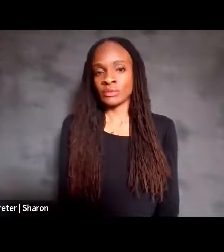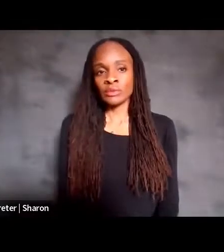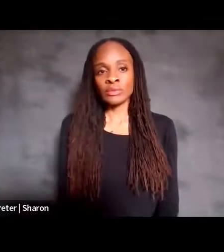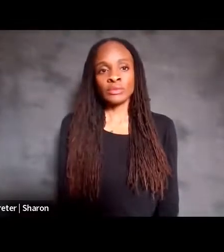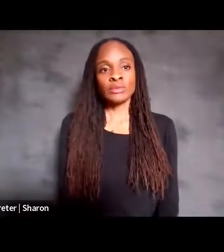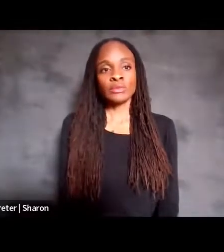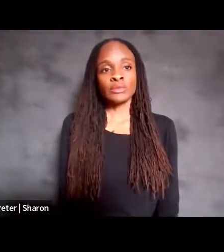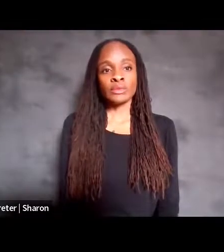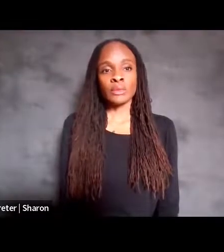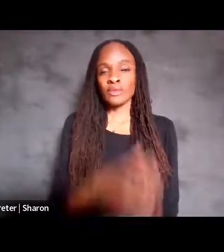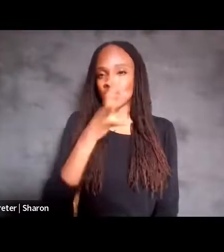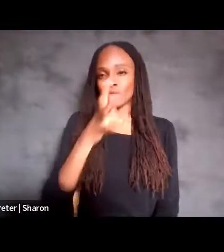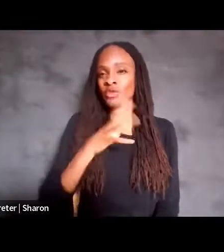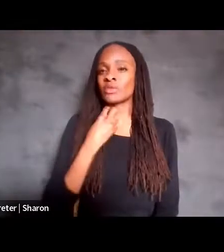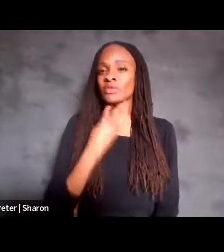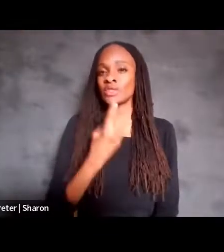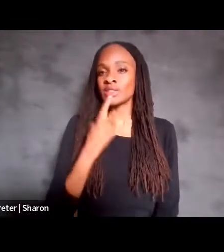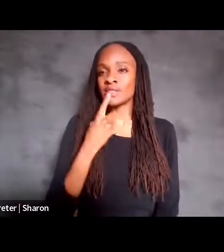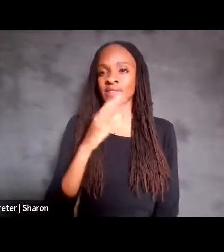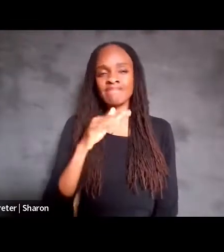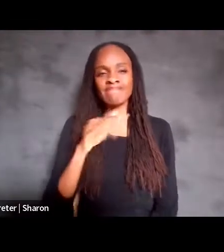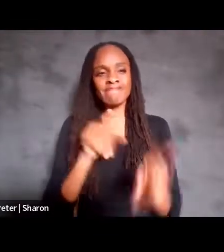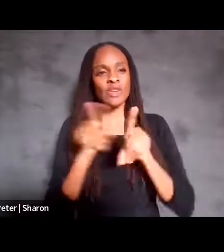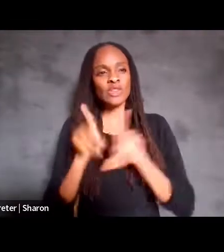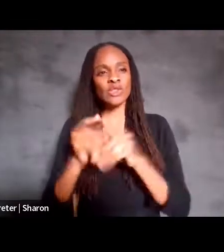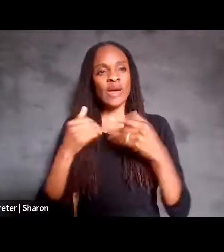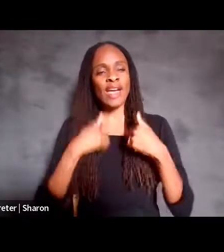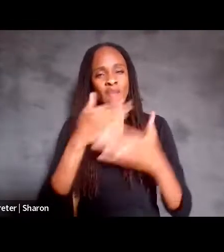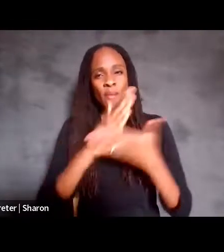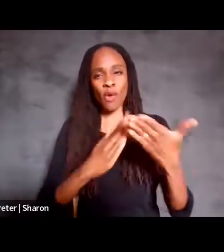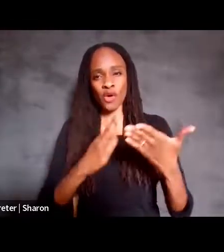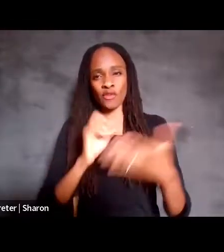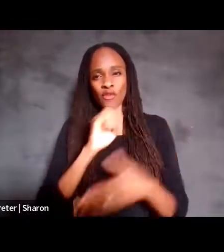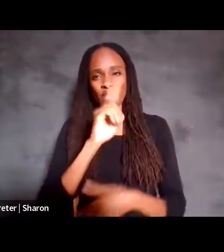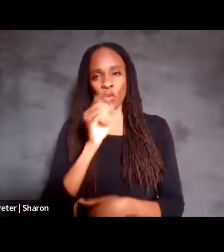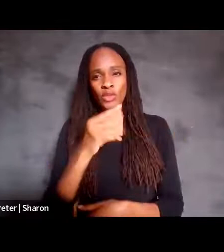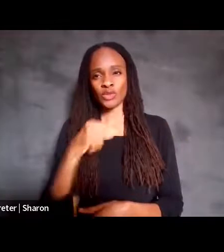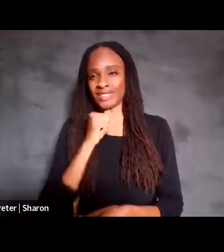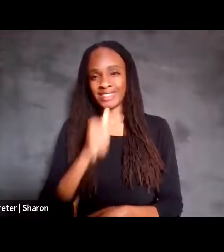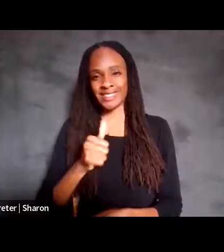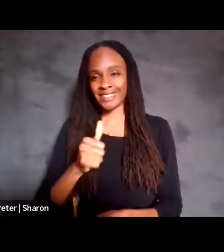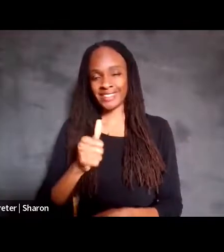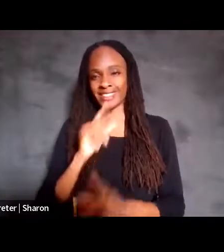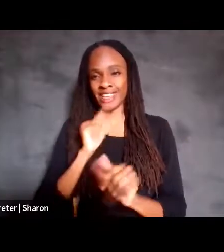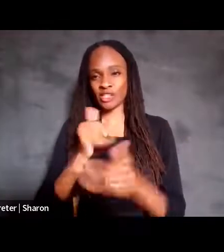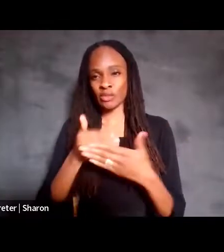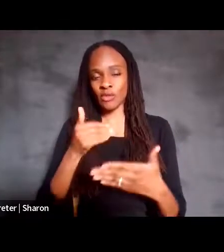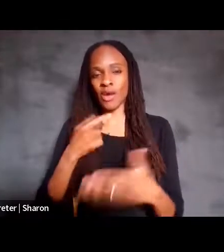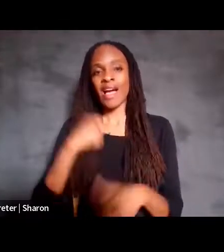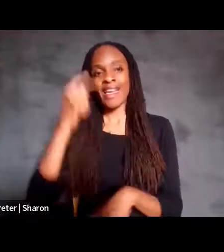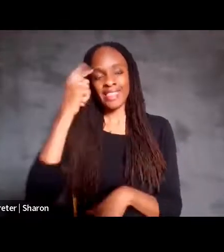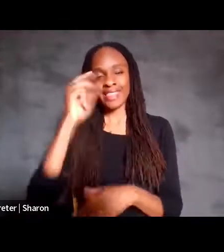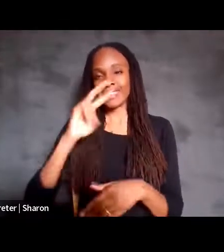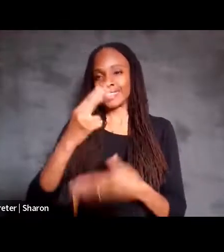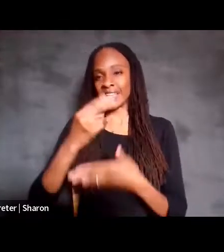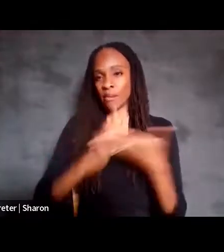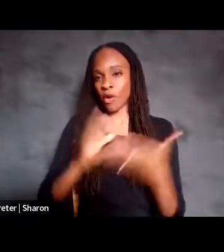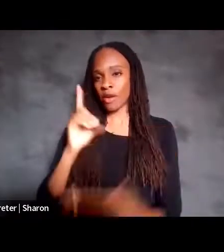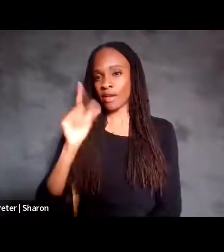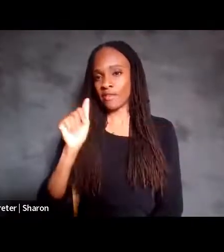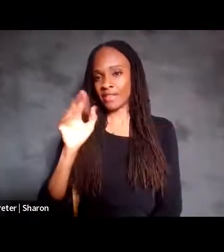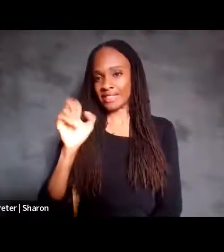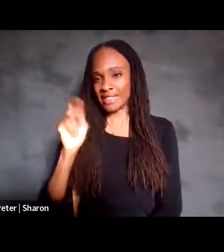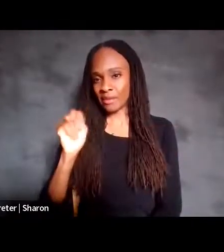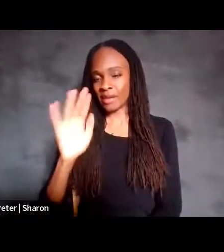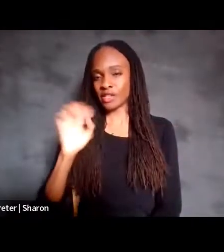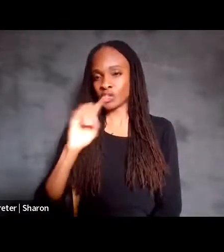Also, I guess there's just part of a question that we didn't answer before. I think this is part, I think the second part of Damon's question about whether